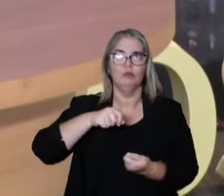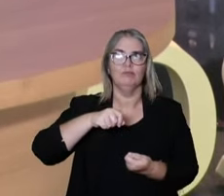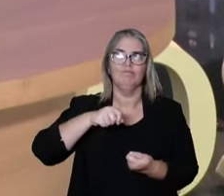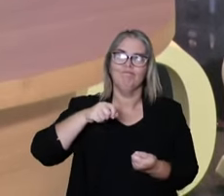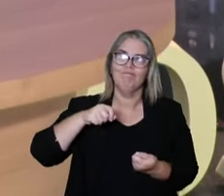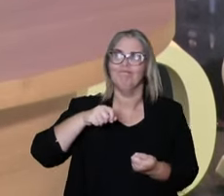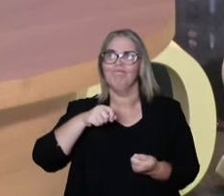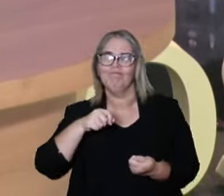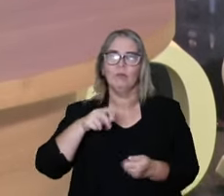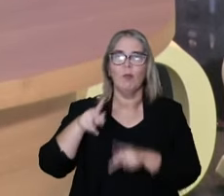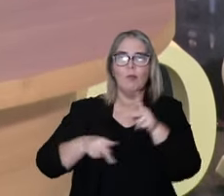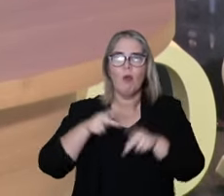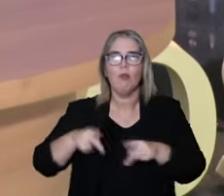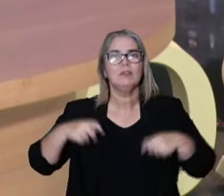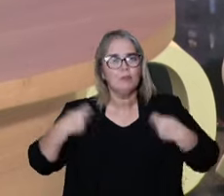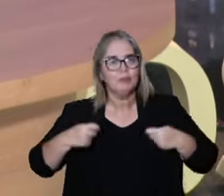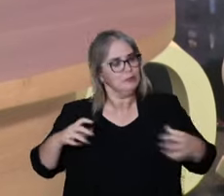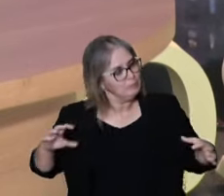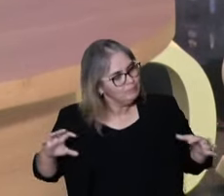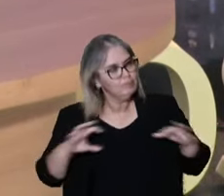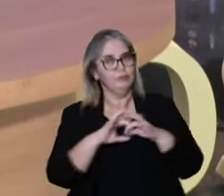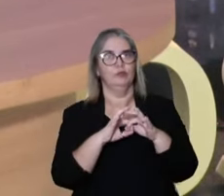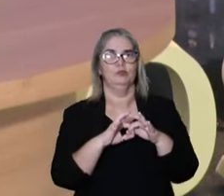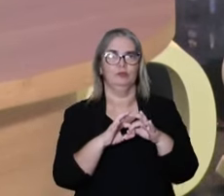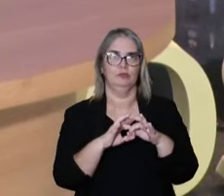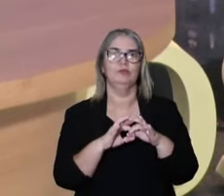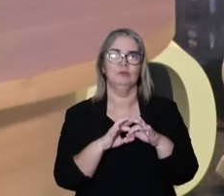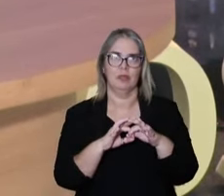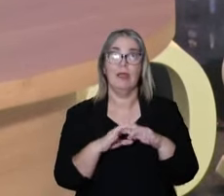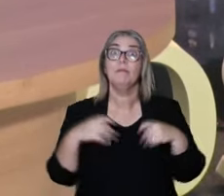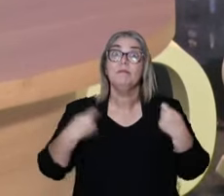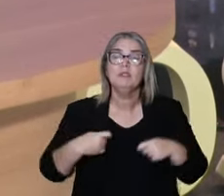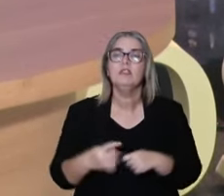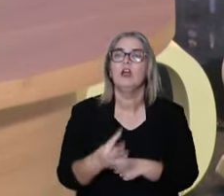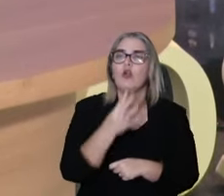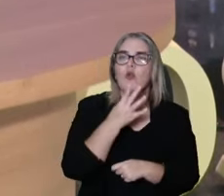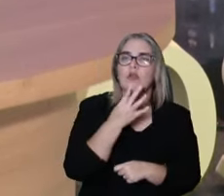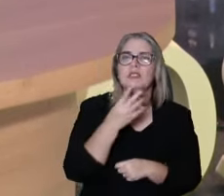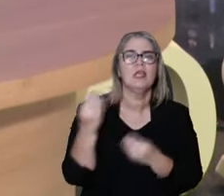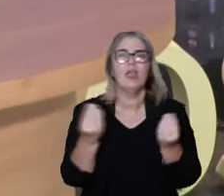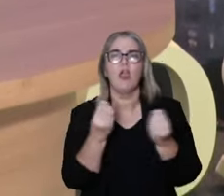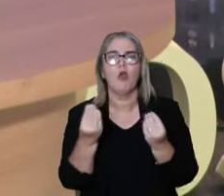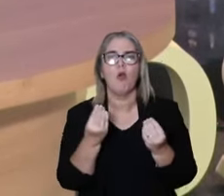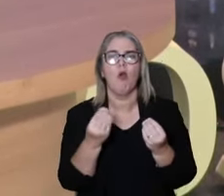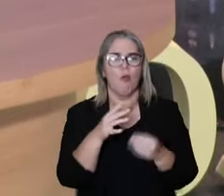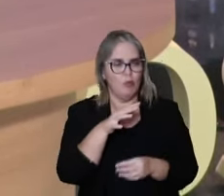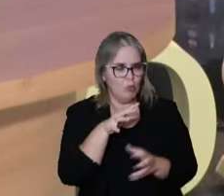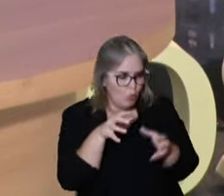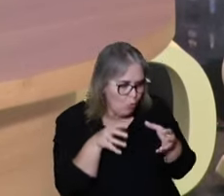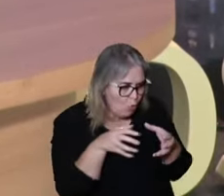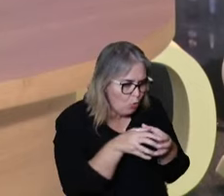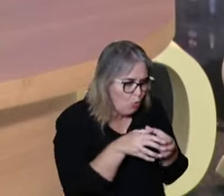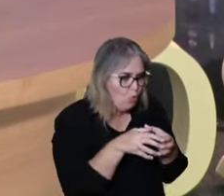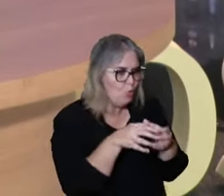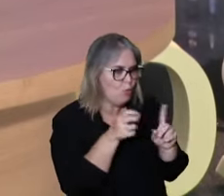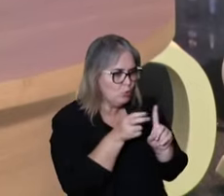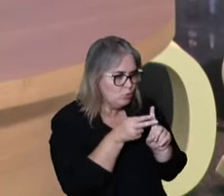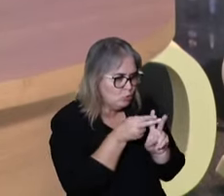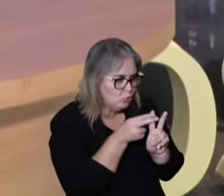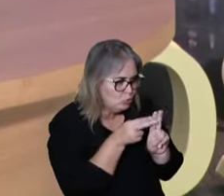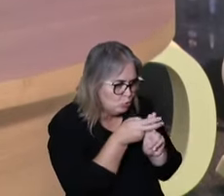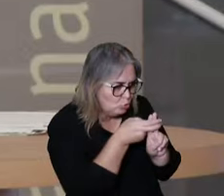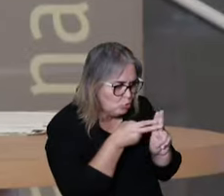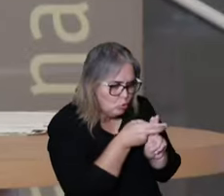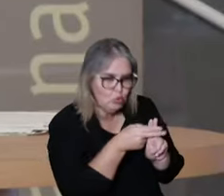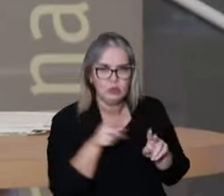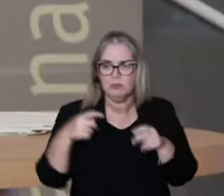reconfiguration of the forces, the geopolitics, we can, on this process of knowing the people in